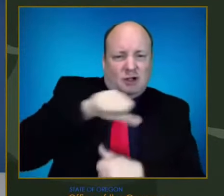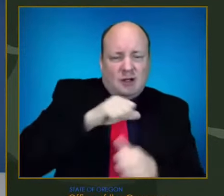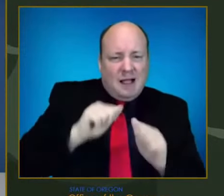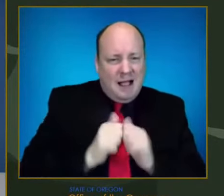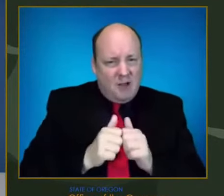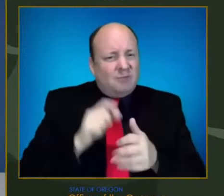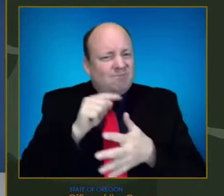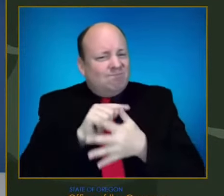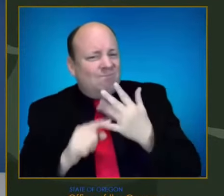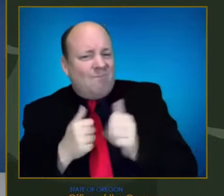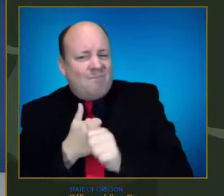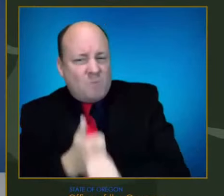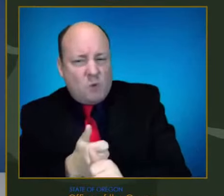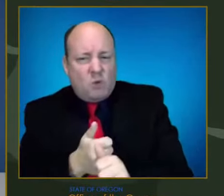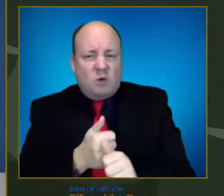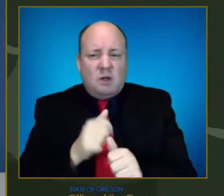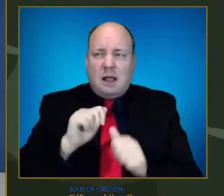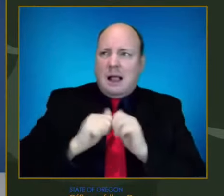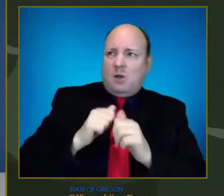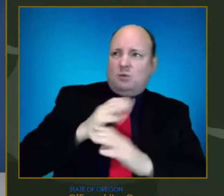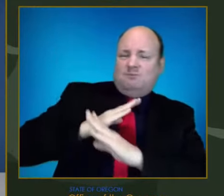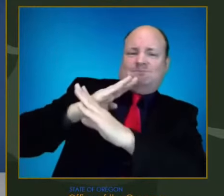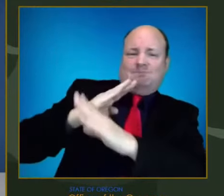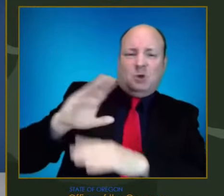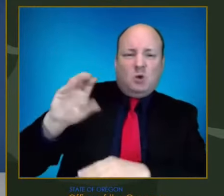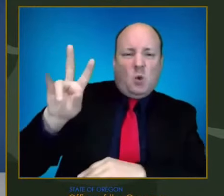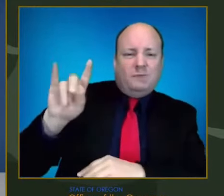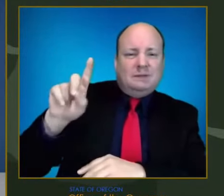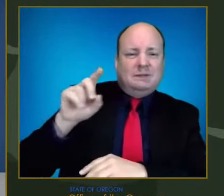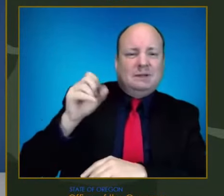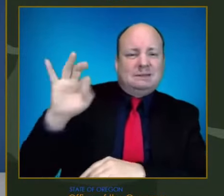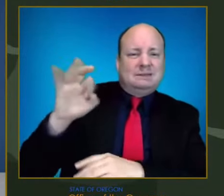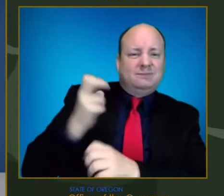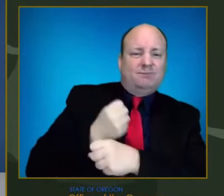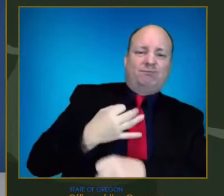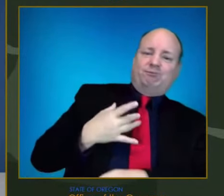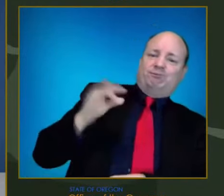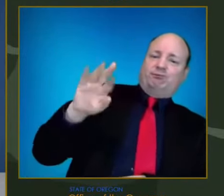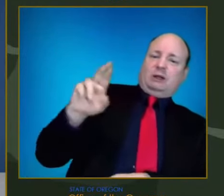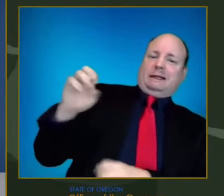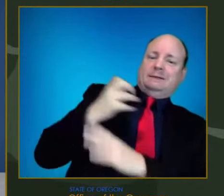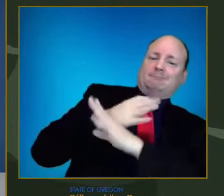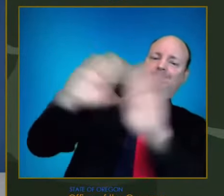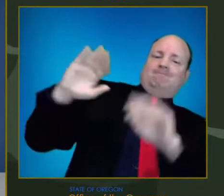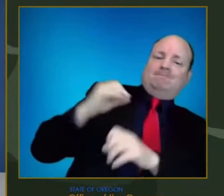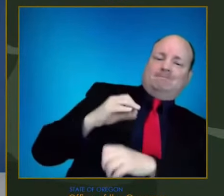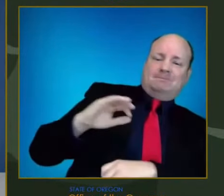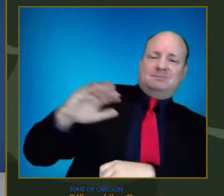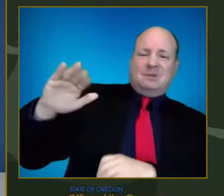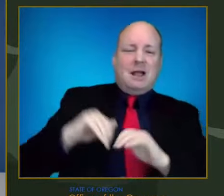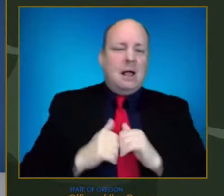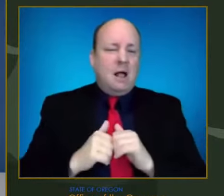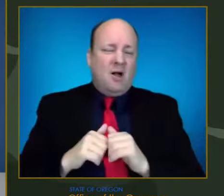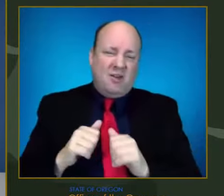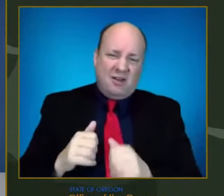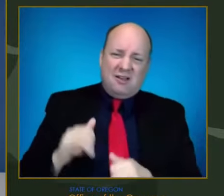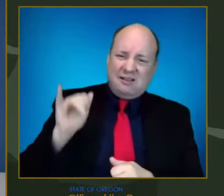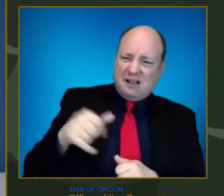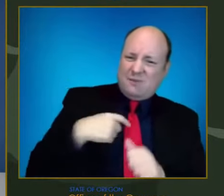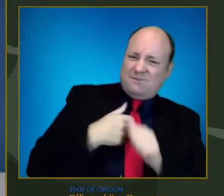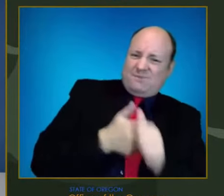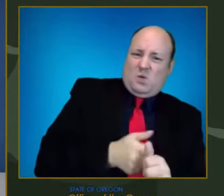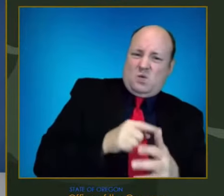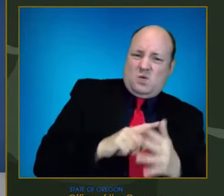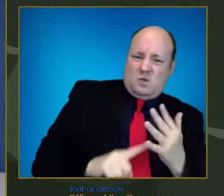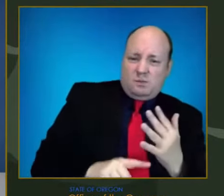even now, doubt whether the pandemic is a real threat. Here are some facts. Since the Delta surge began this summer,